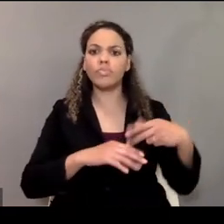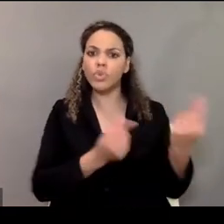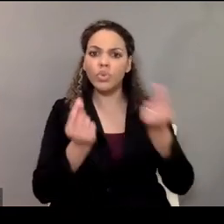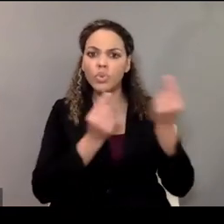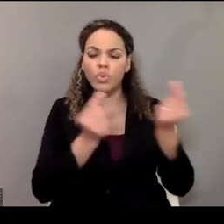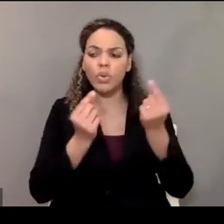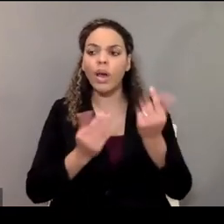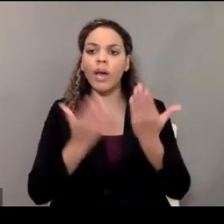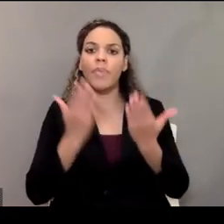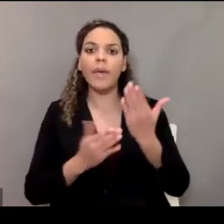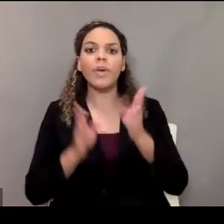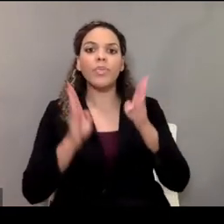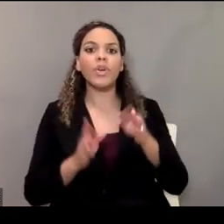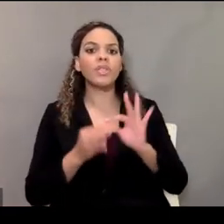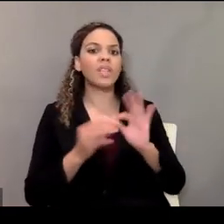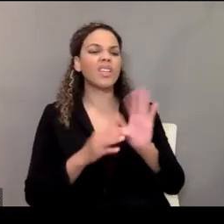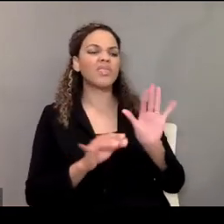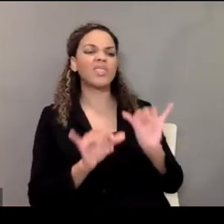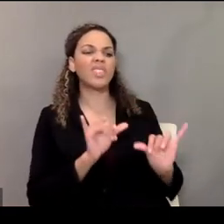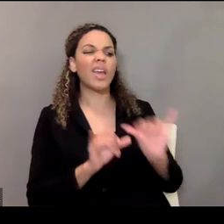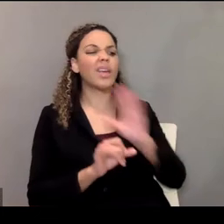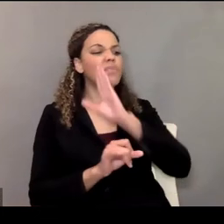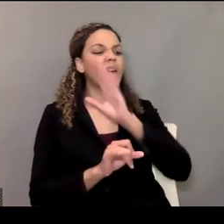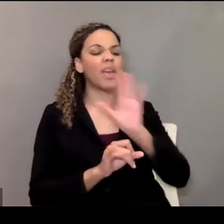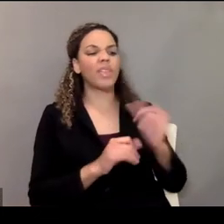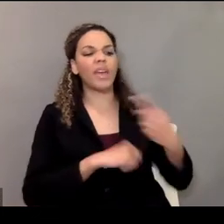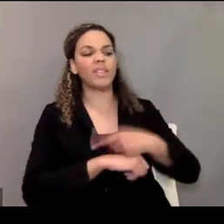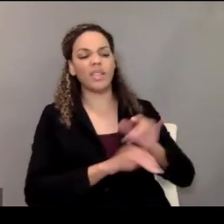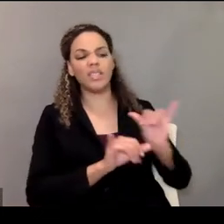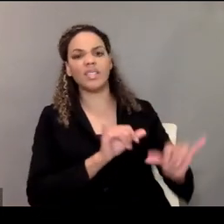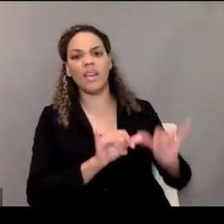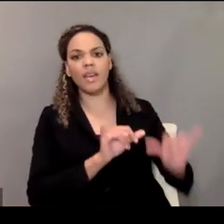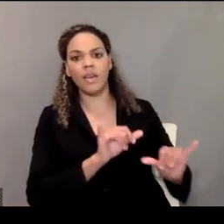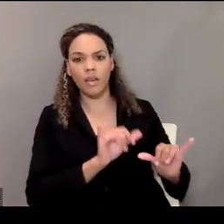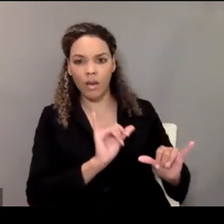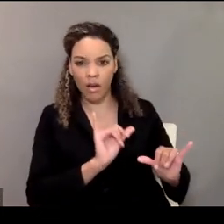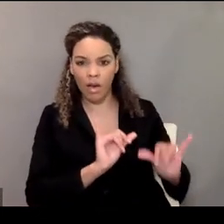to be easier for that person to stay in bed that day, so it might be